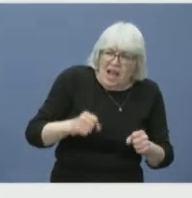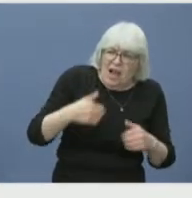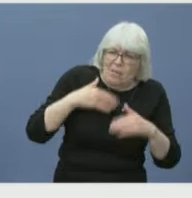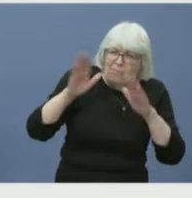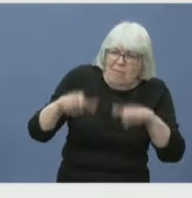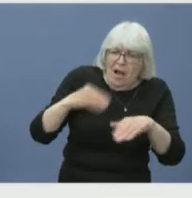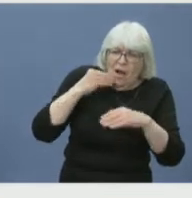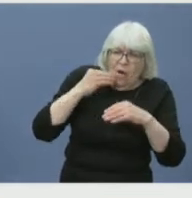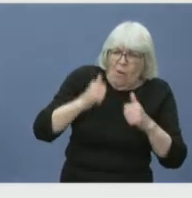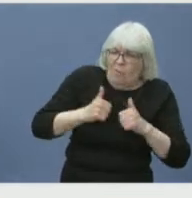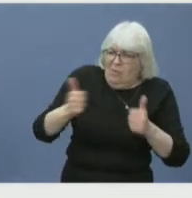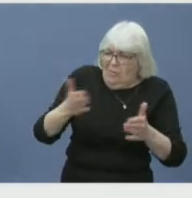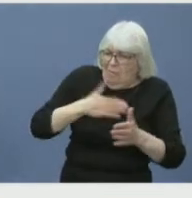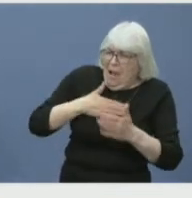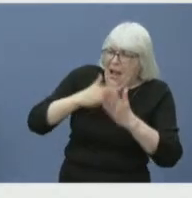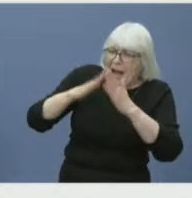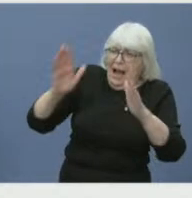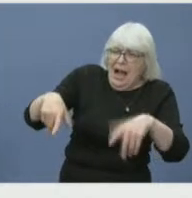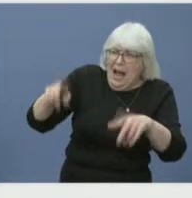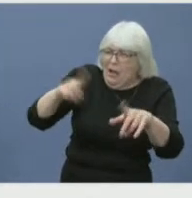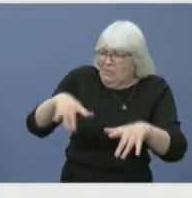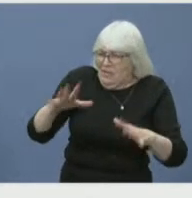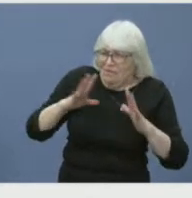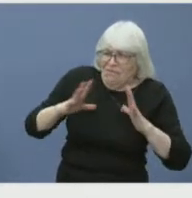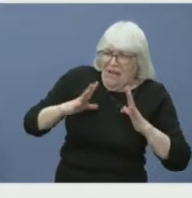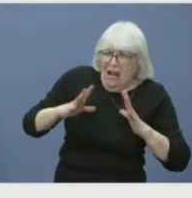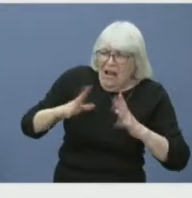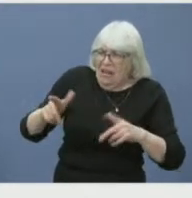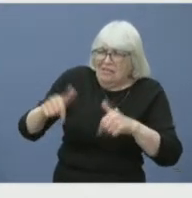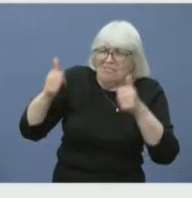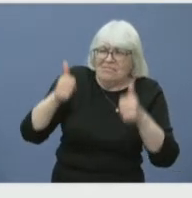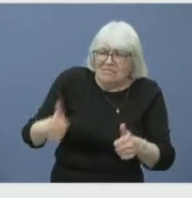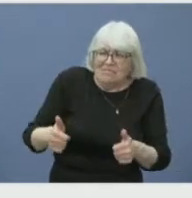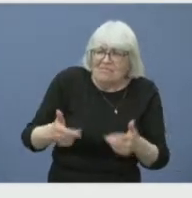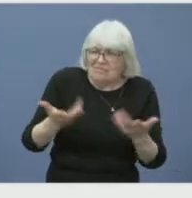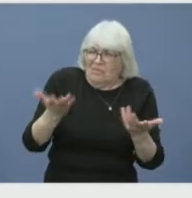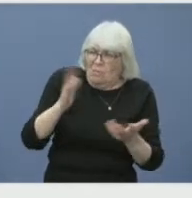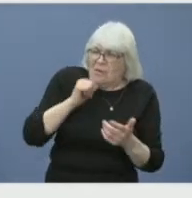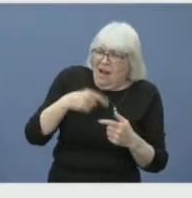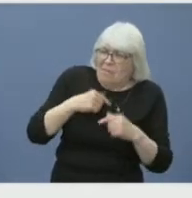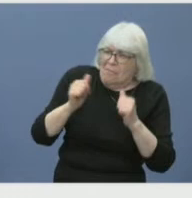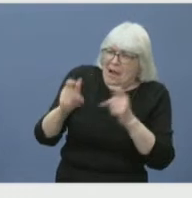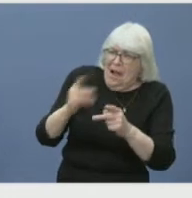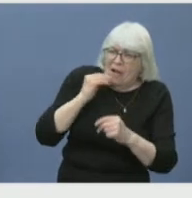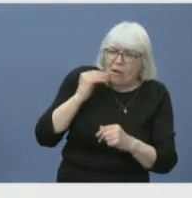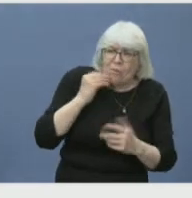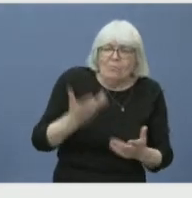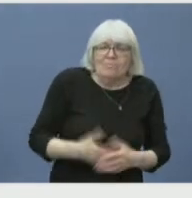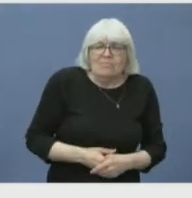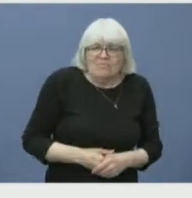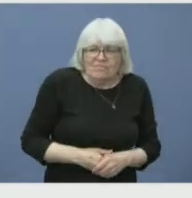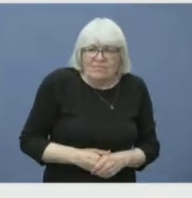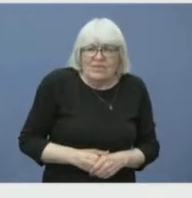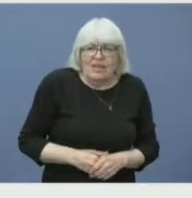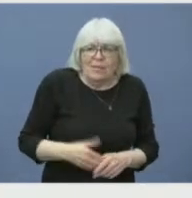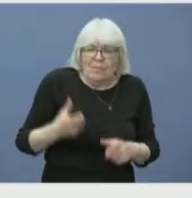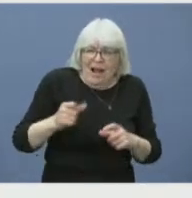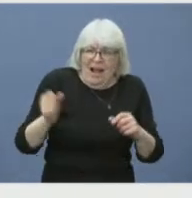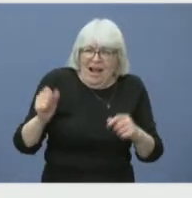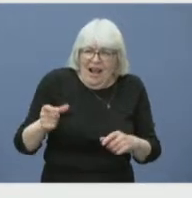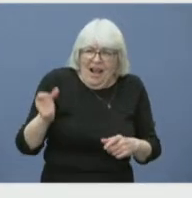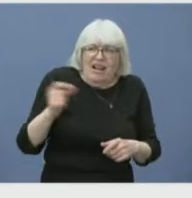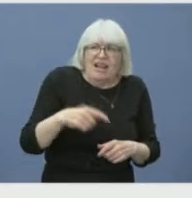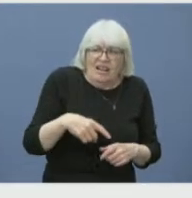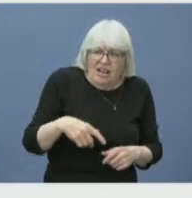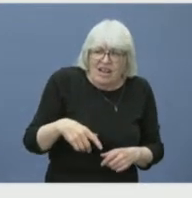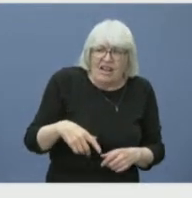are still standing. As I understood her question, she said that people were, their power was being turned on.